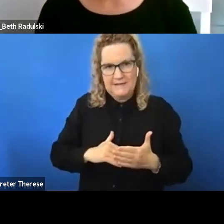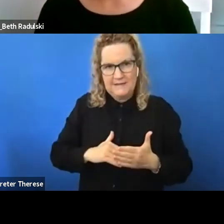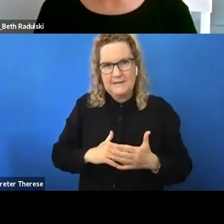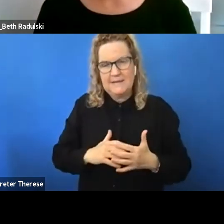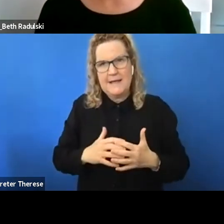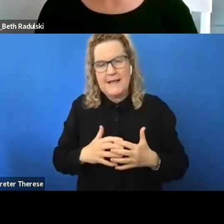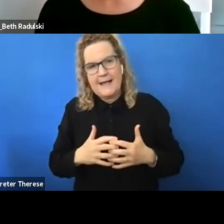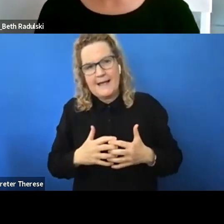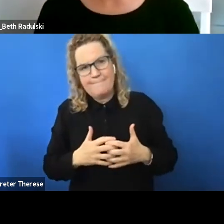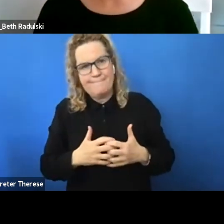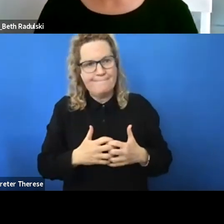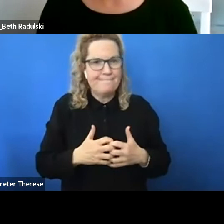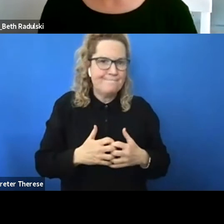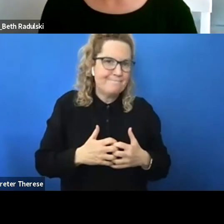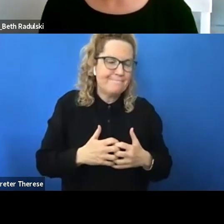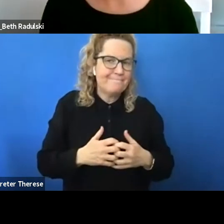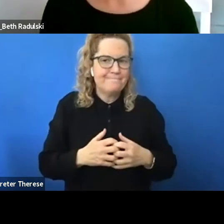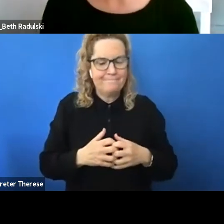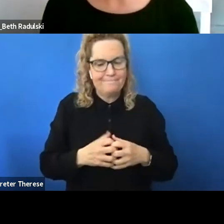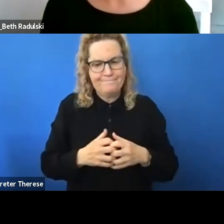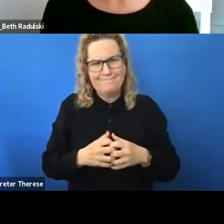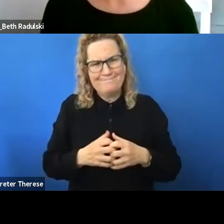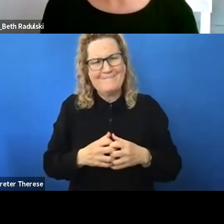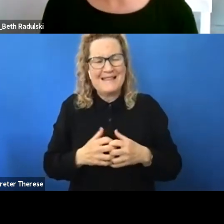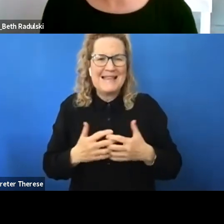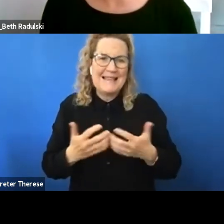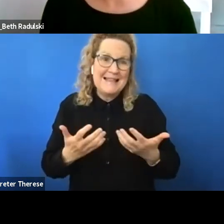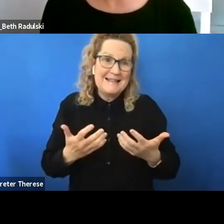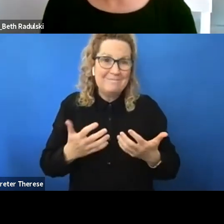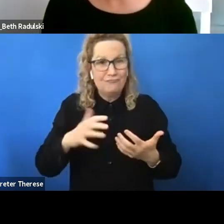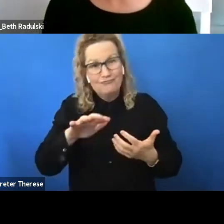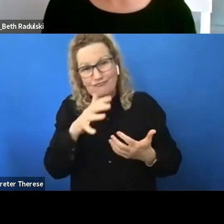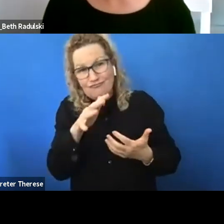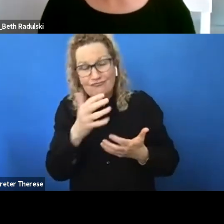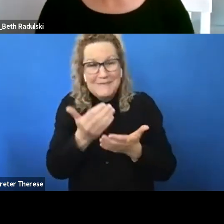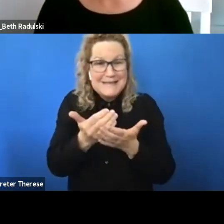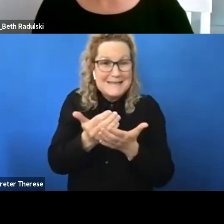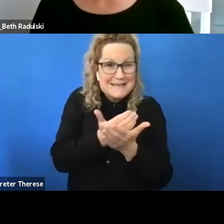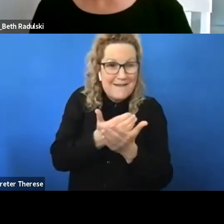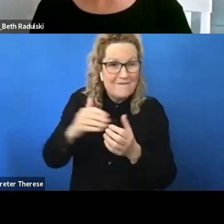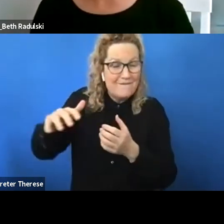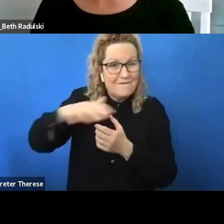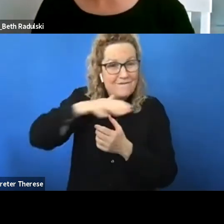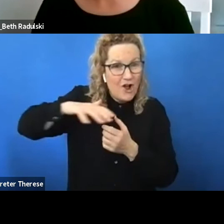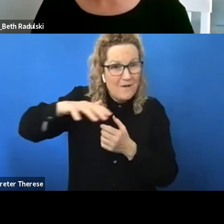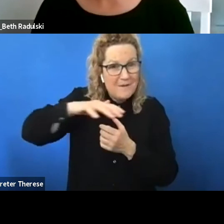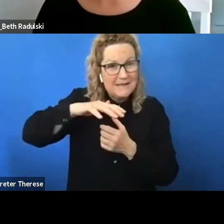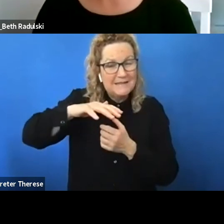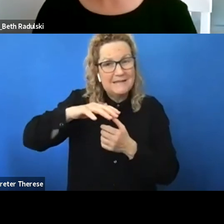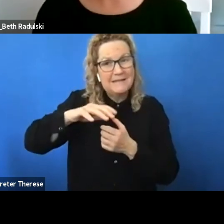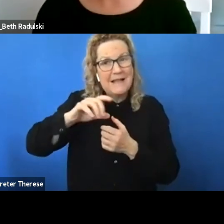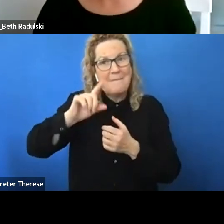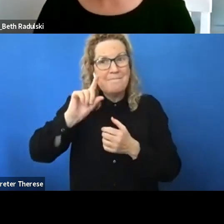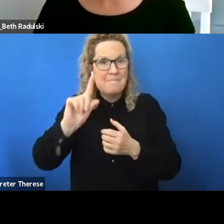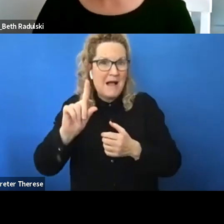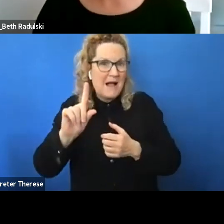it is a relatively safe environment but i would preface